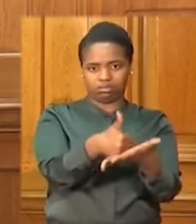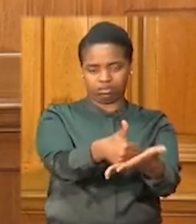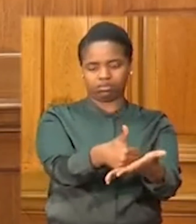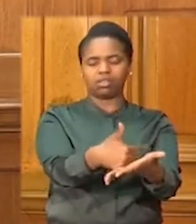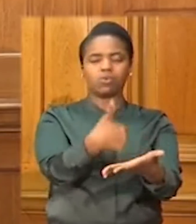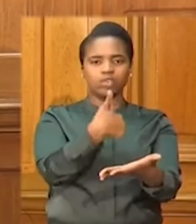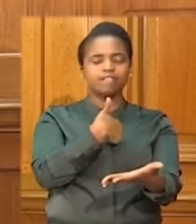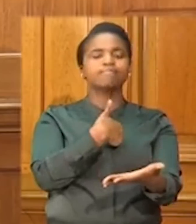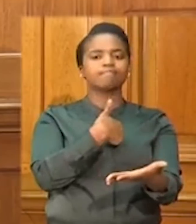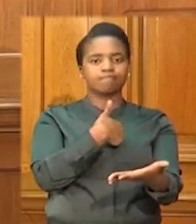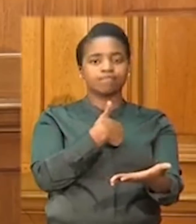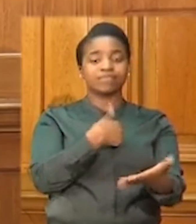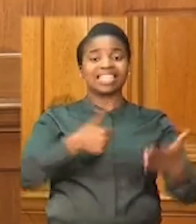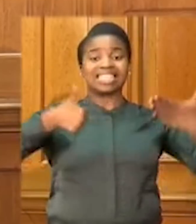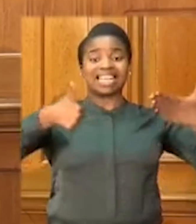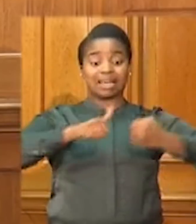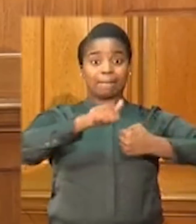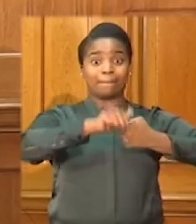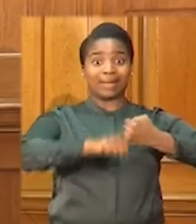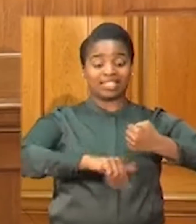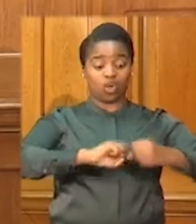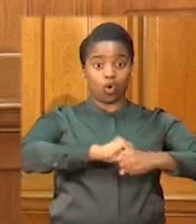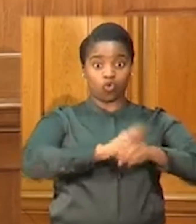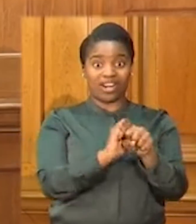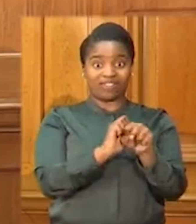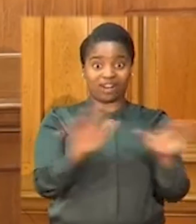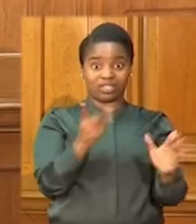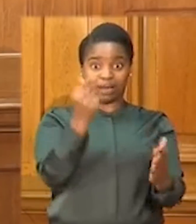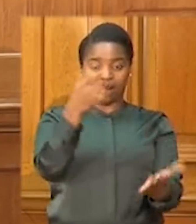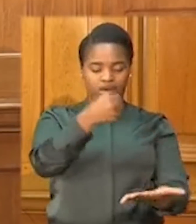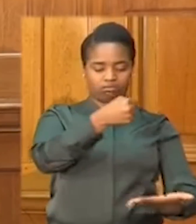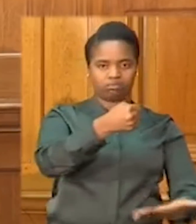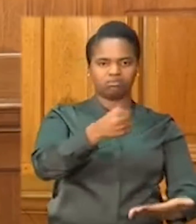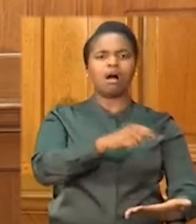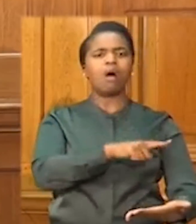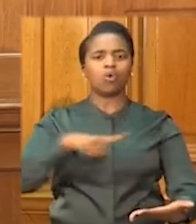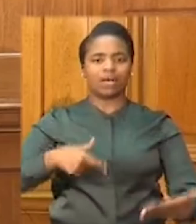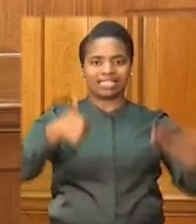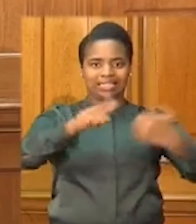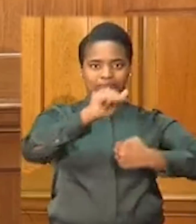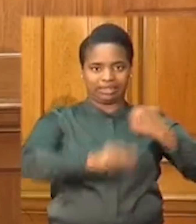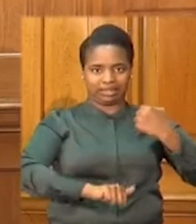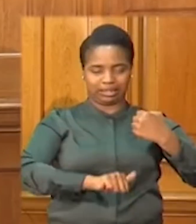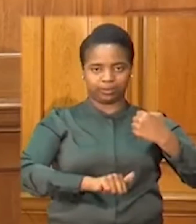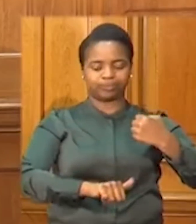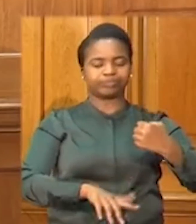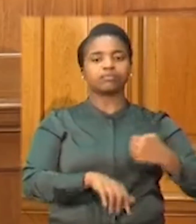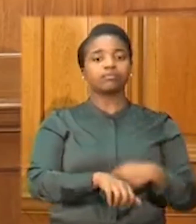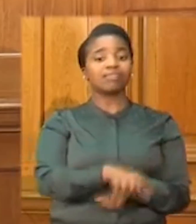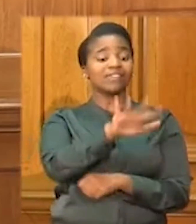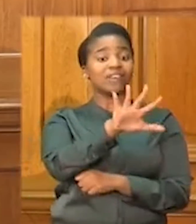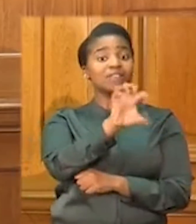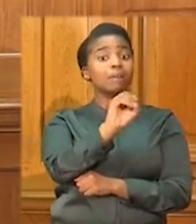temporary six-month coronavirus grant. We will direct $50 billion